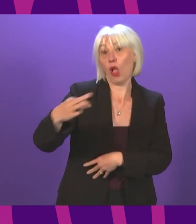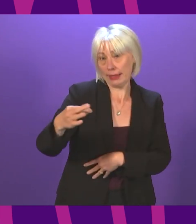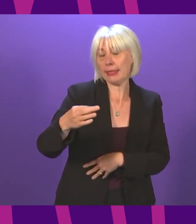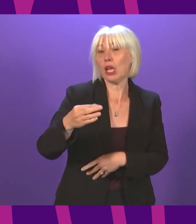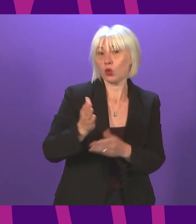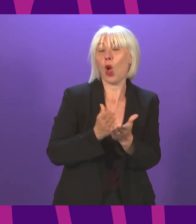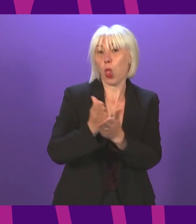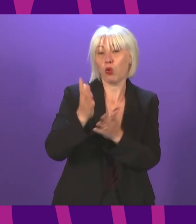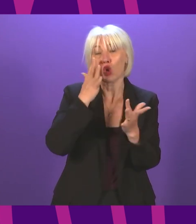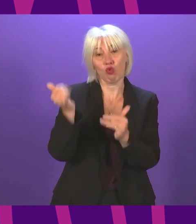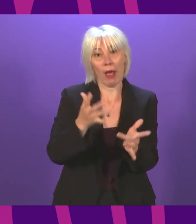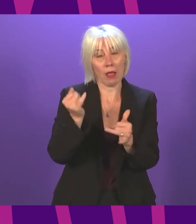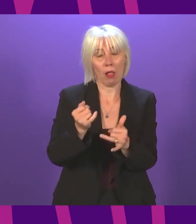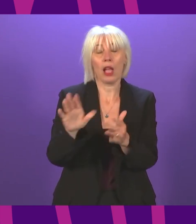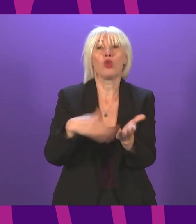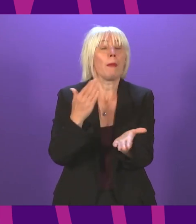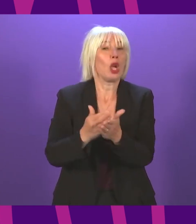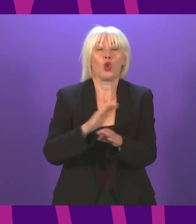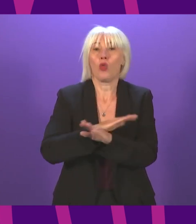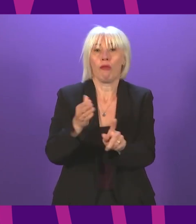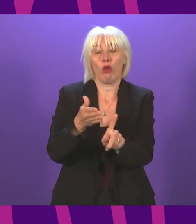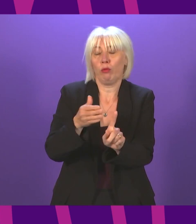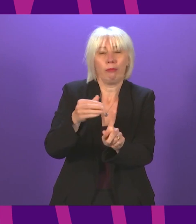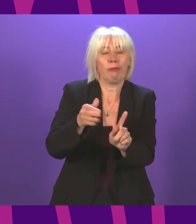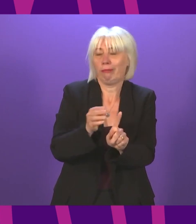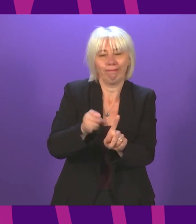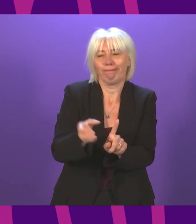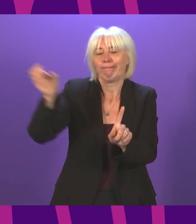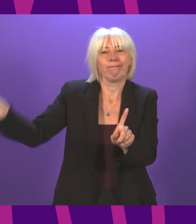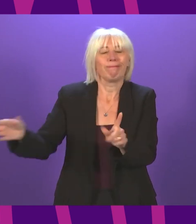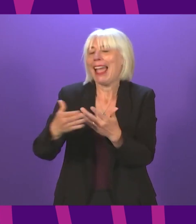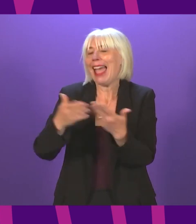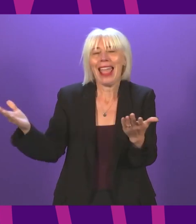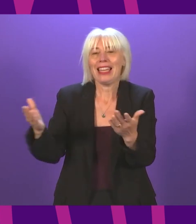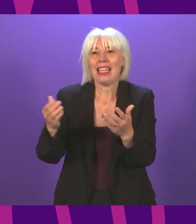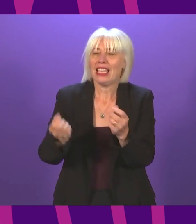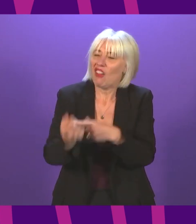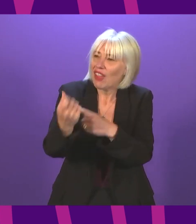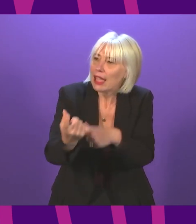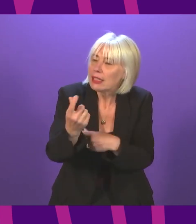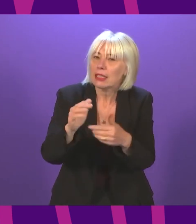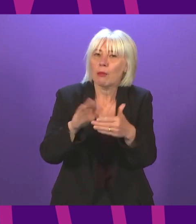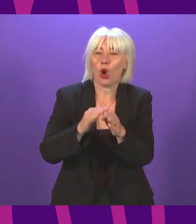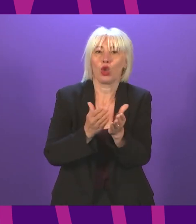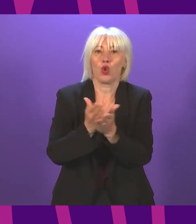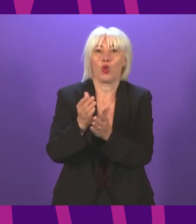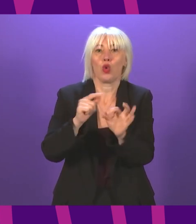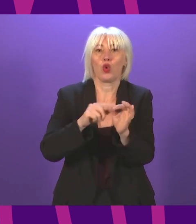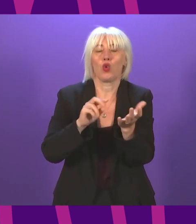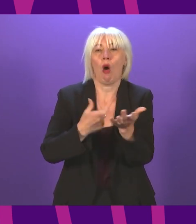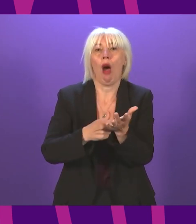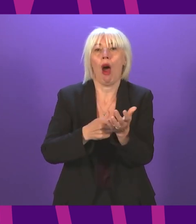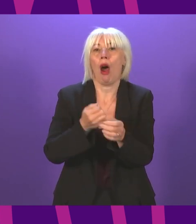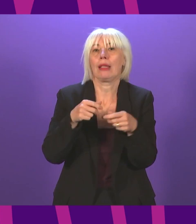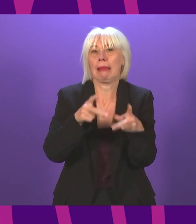are not excluded from any events that may require proof of vaccination using the QR code-based system? First Minister,